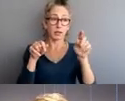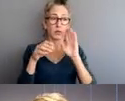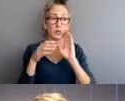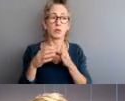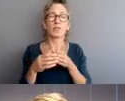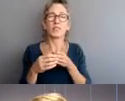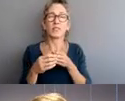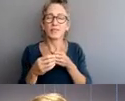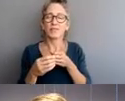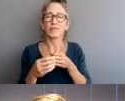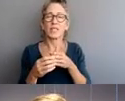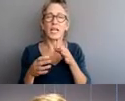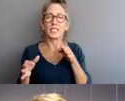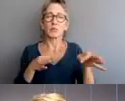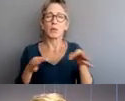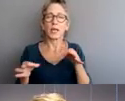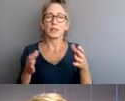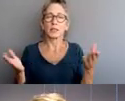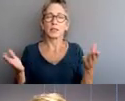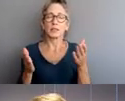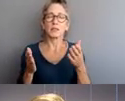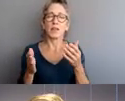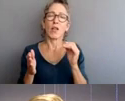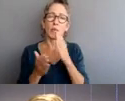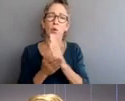the disciplinary system's components.